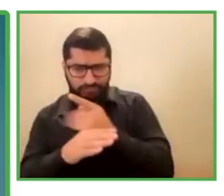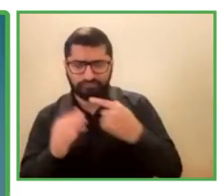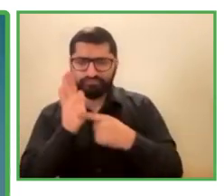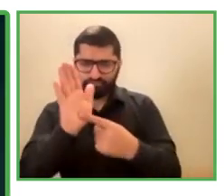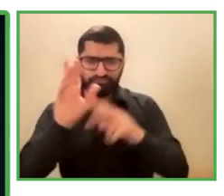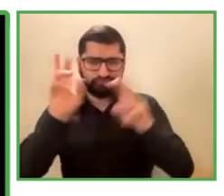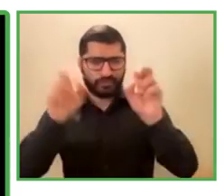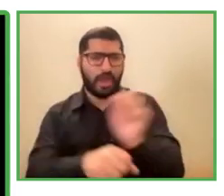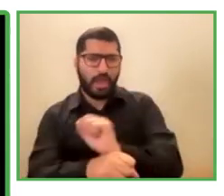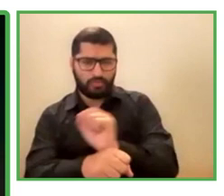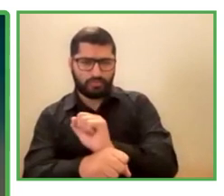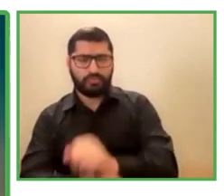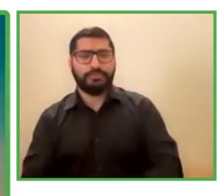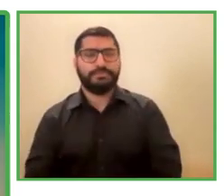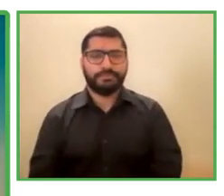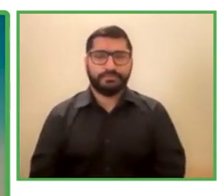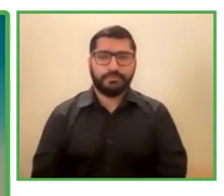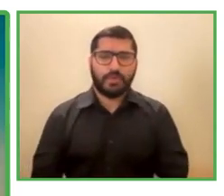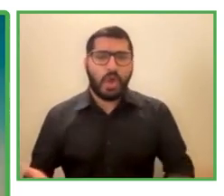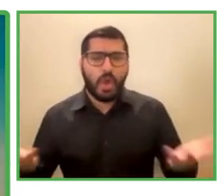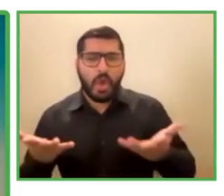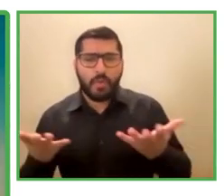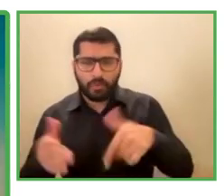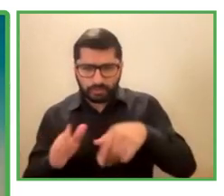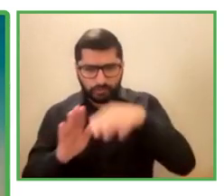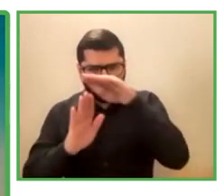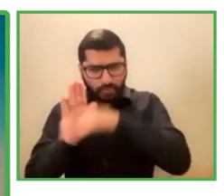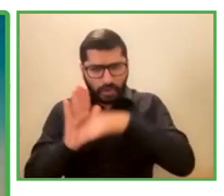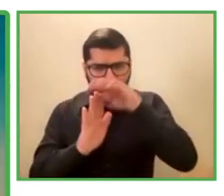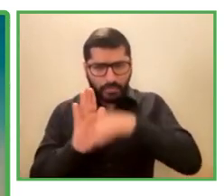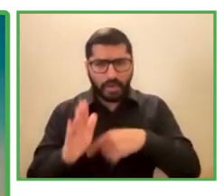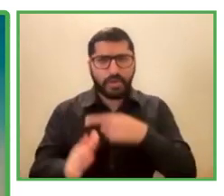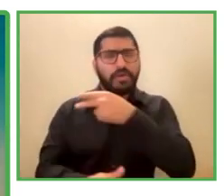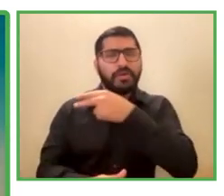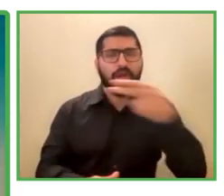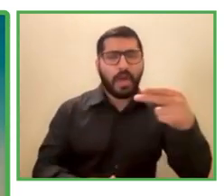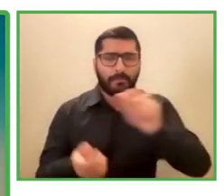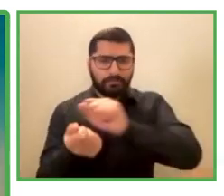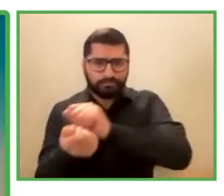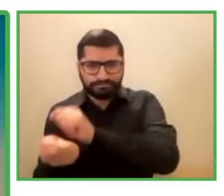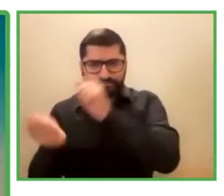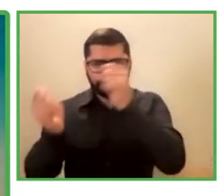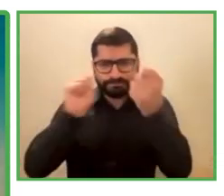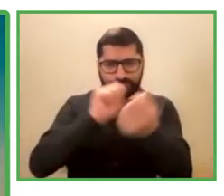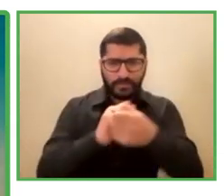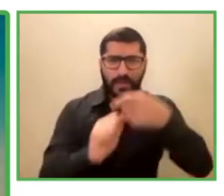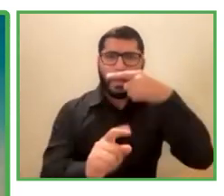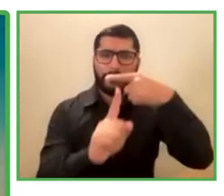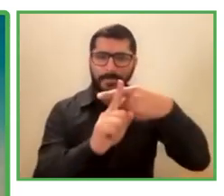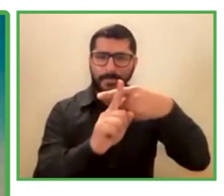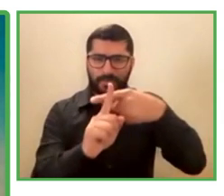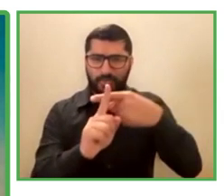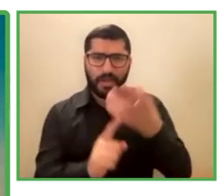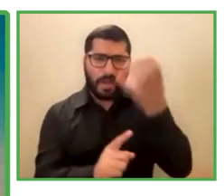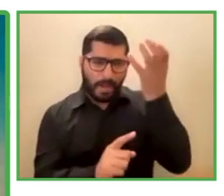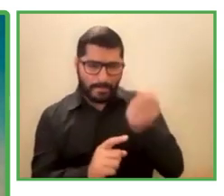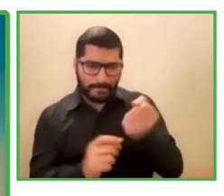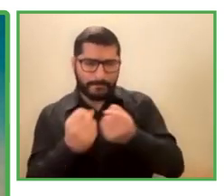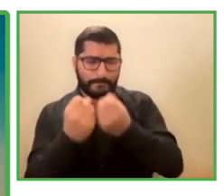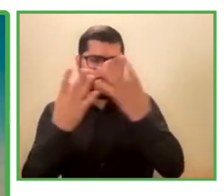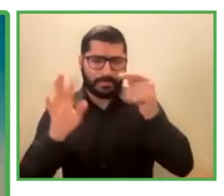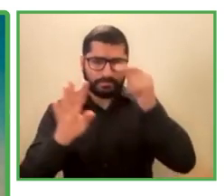how this program that we call Virtuous Transformation has different